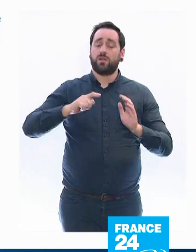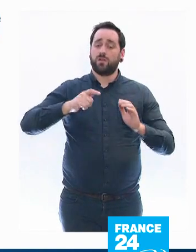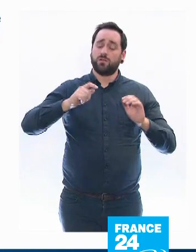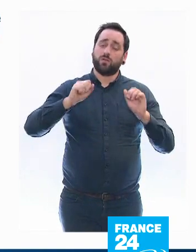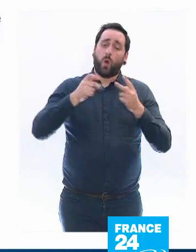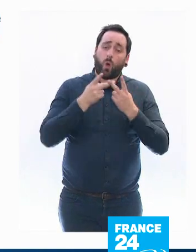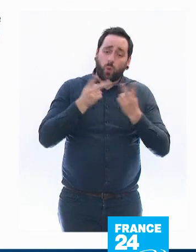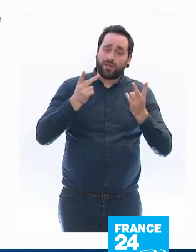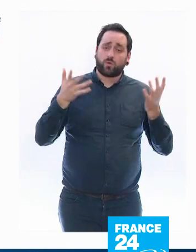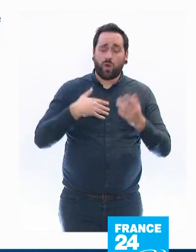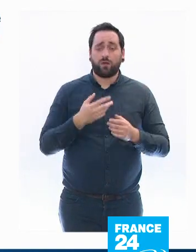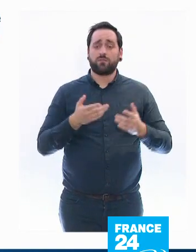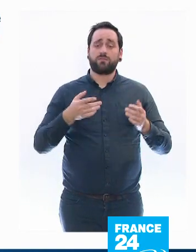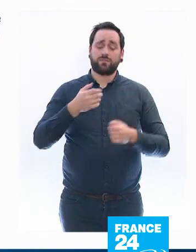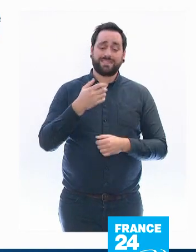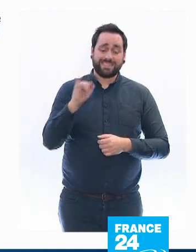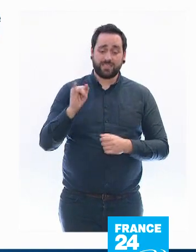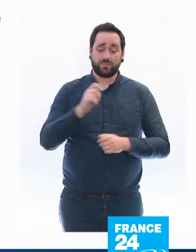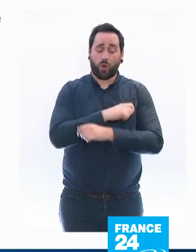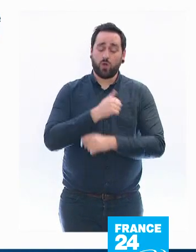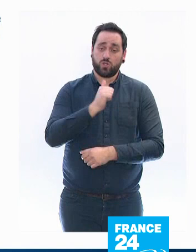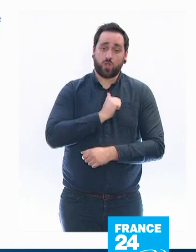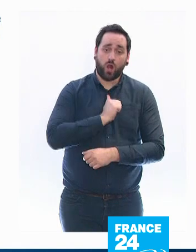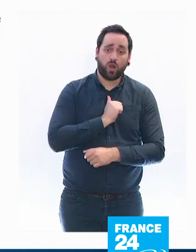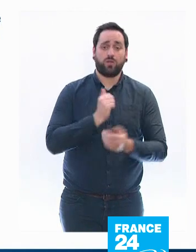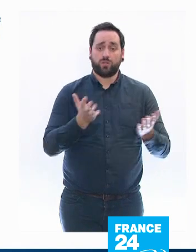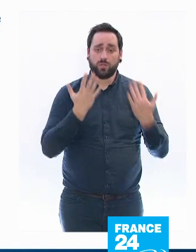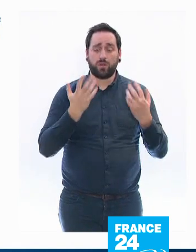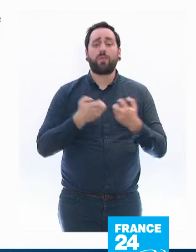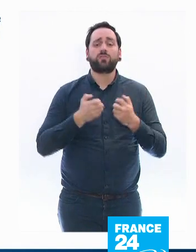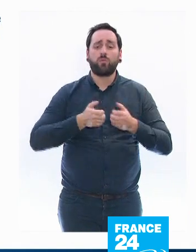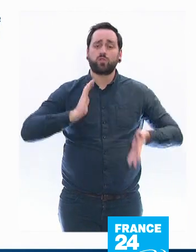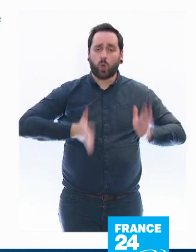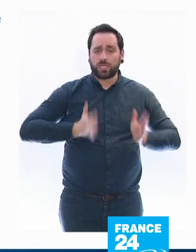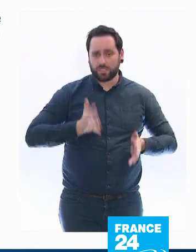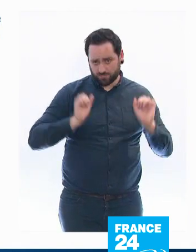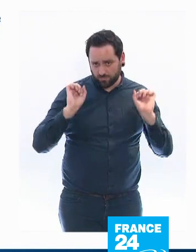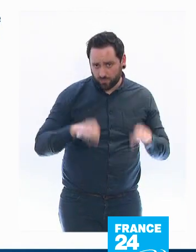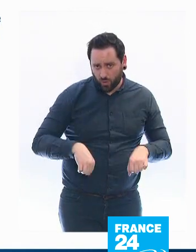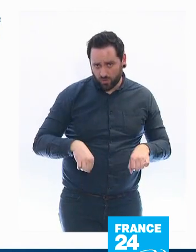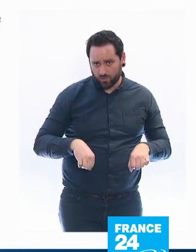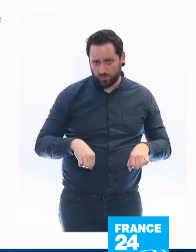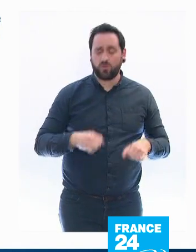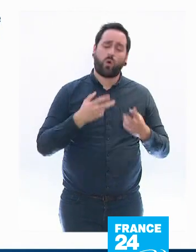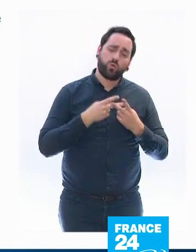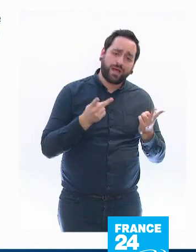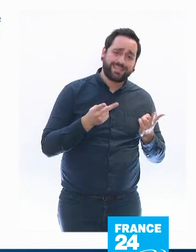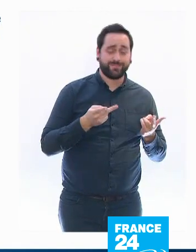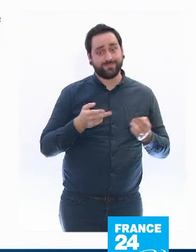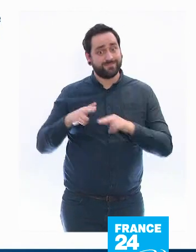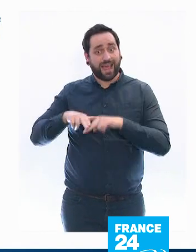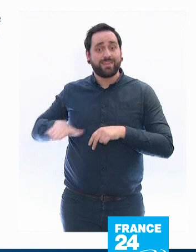closed. Collective sports in open spaces, such as football, basketball and rugby, will not be permitted.